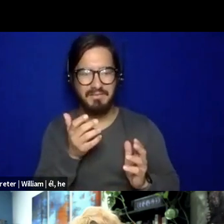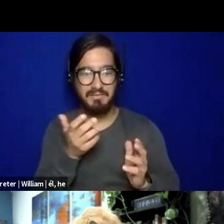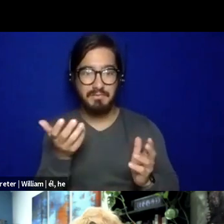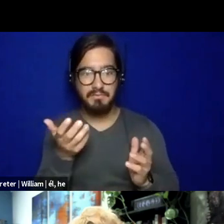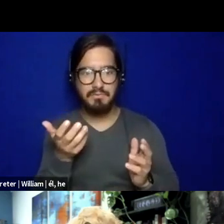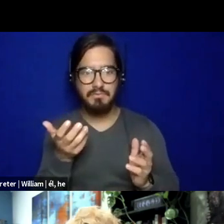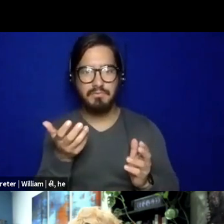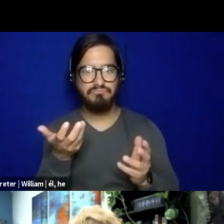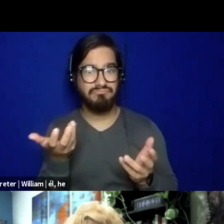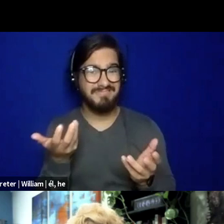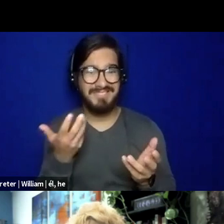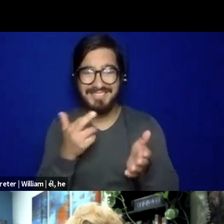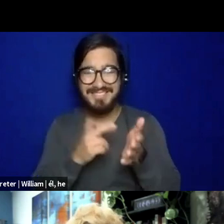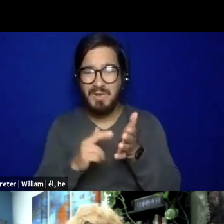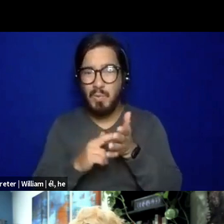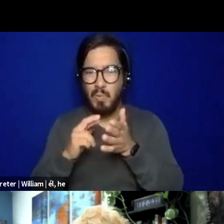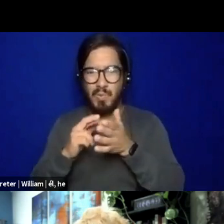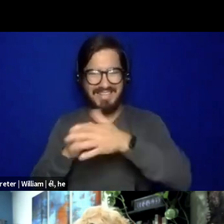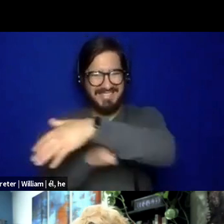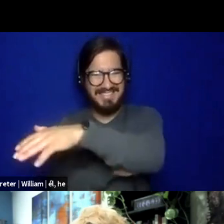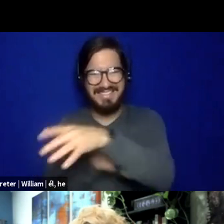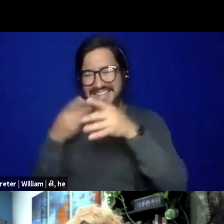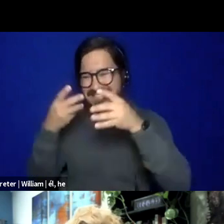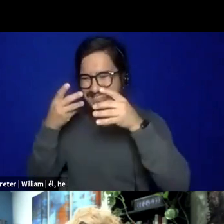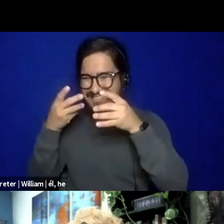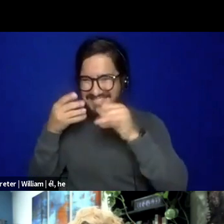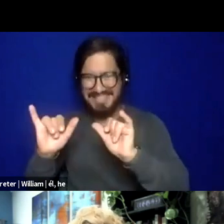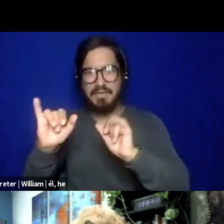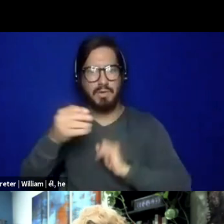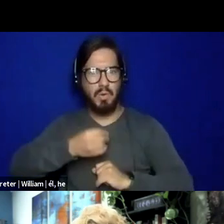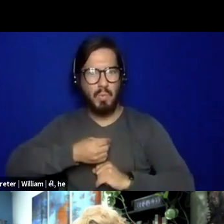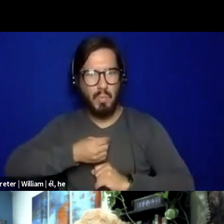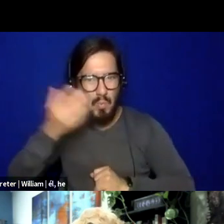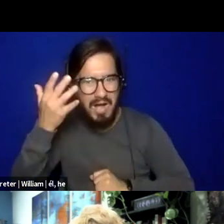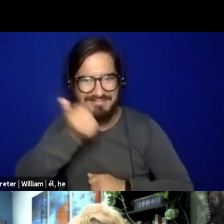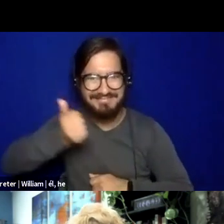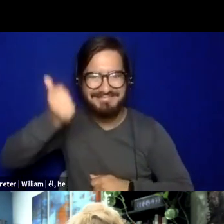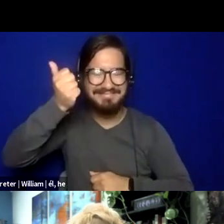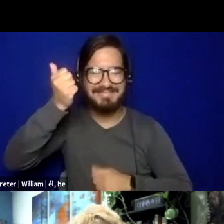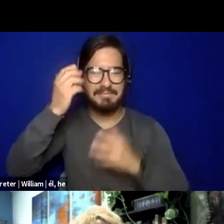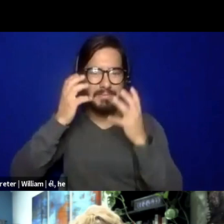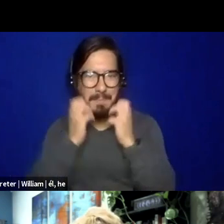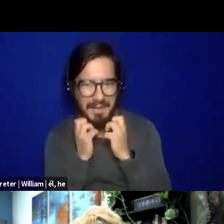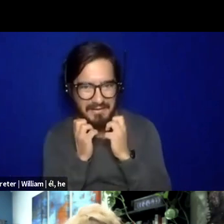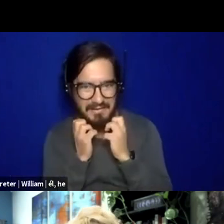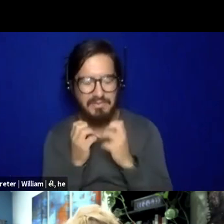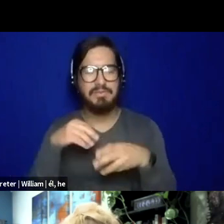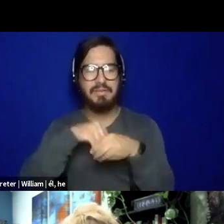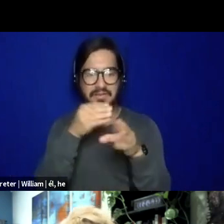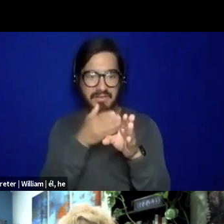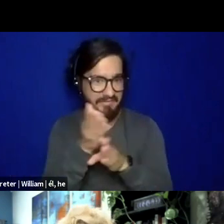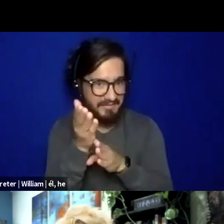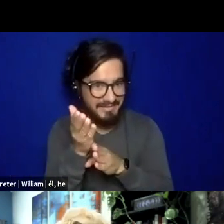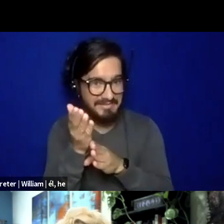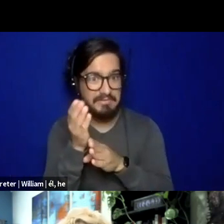of the, the research standards that are already built on white supremacist values. Um, so like within the field, we're not even meeting the standards